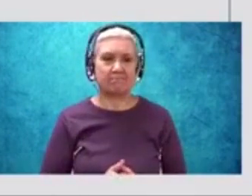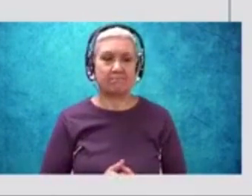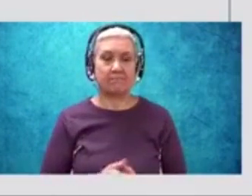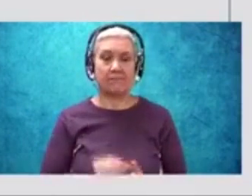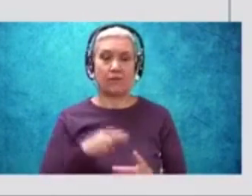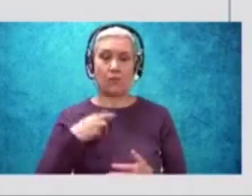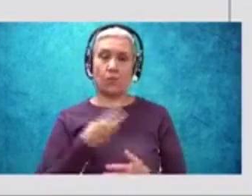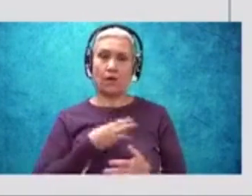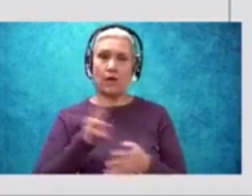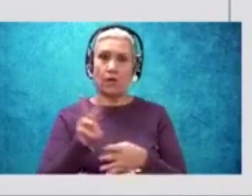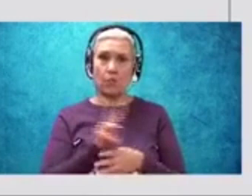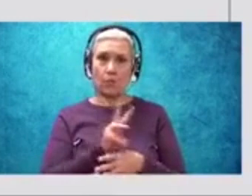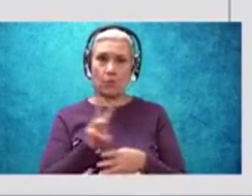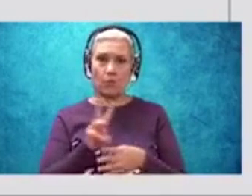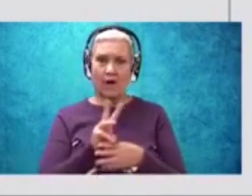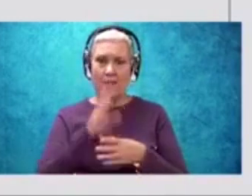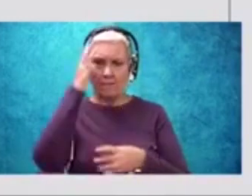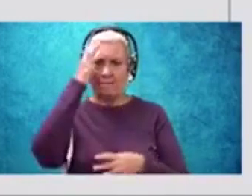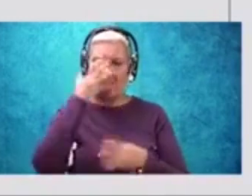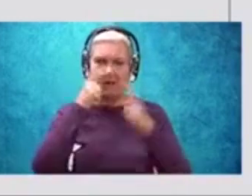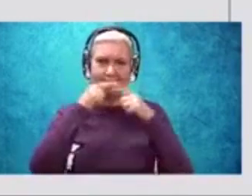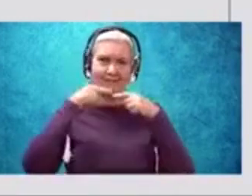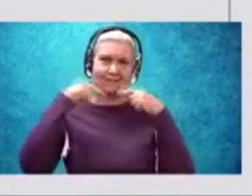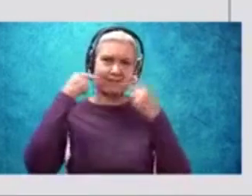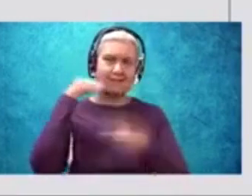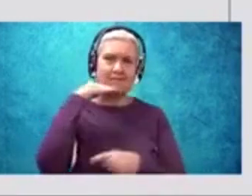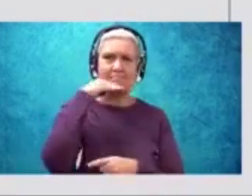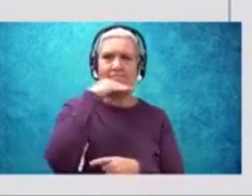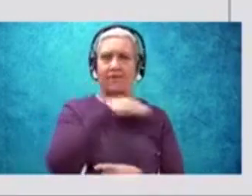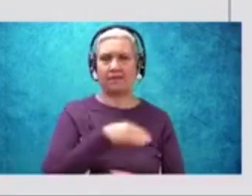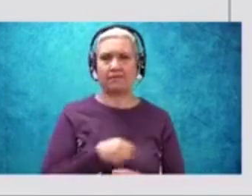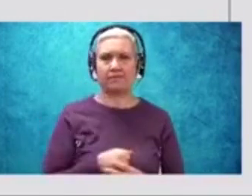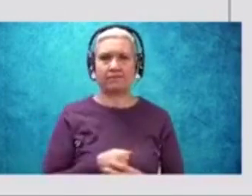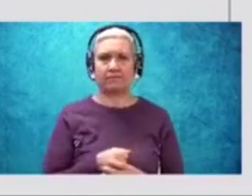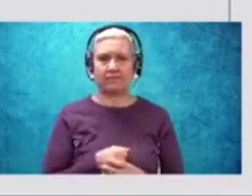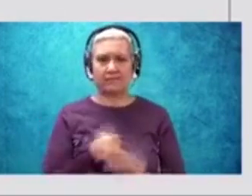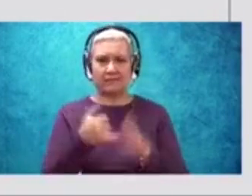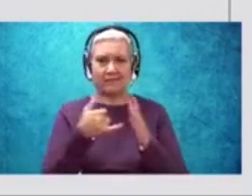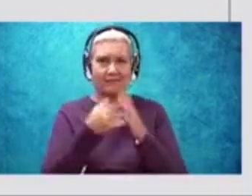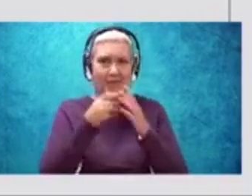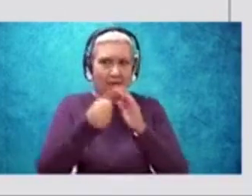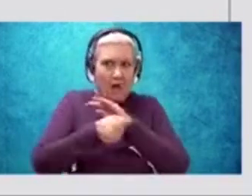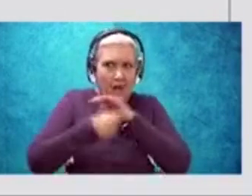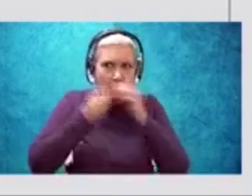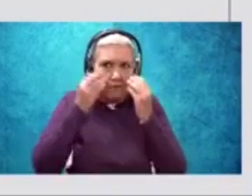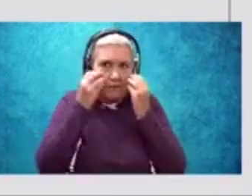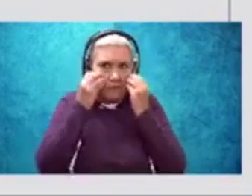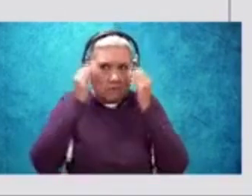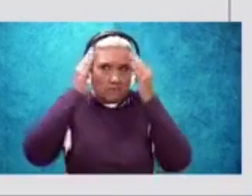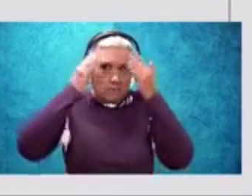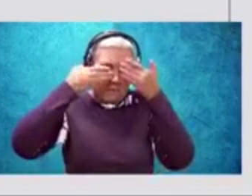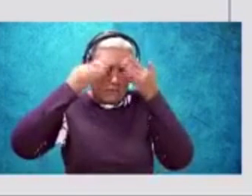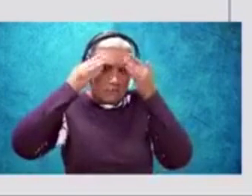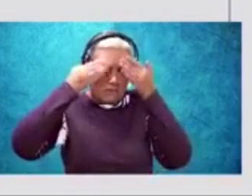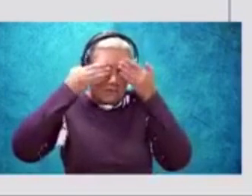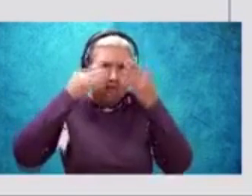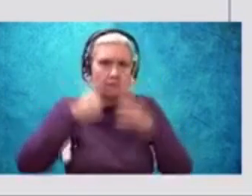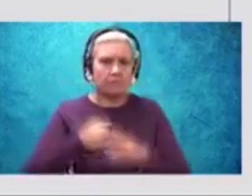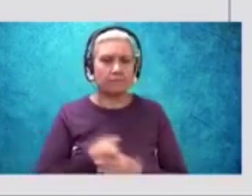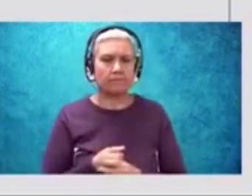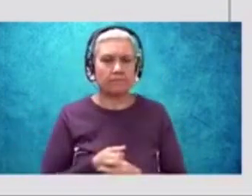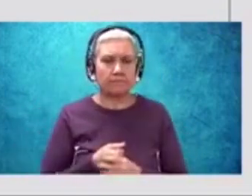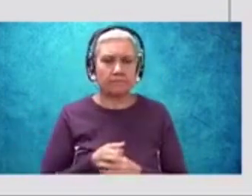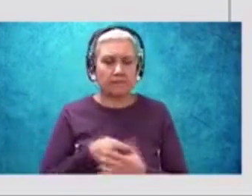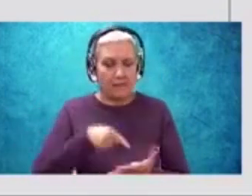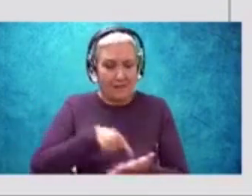We wear the mask that grins and lies. It hides our cheeks and shades our eyes. This